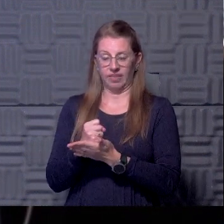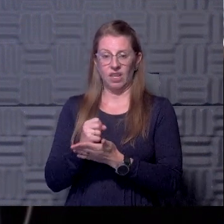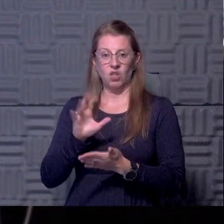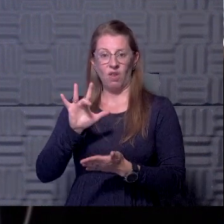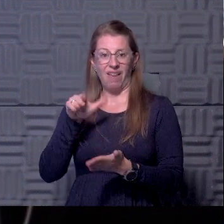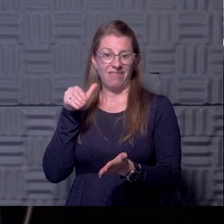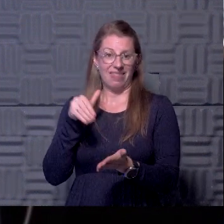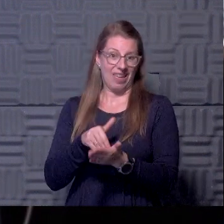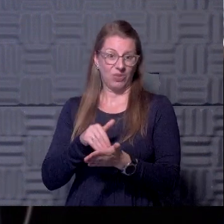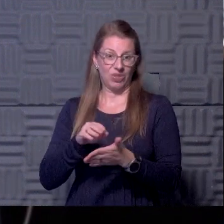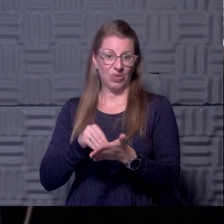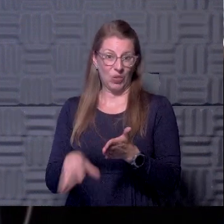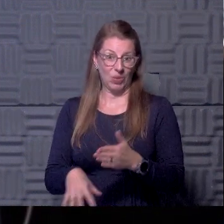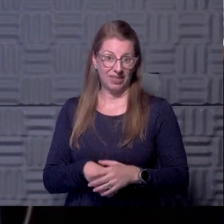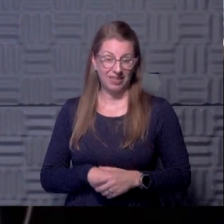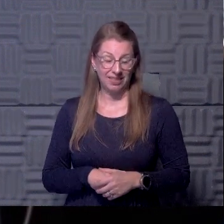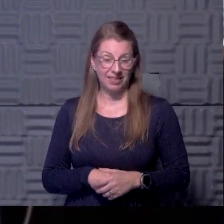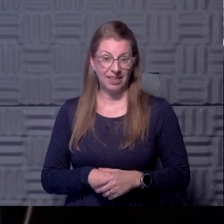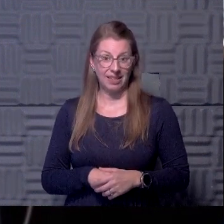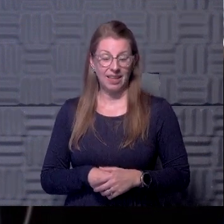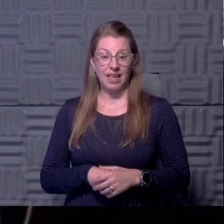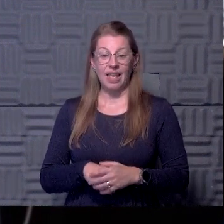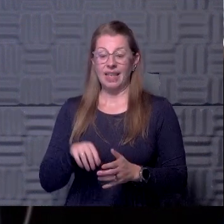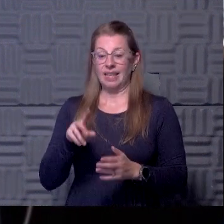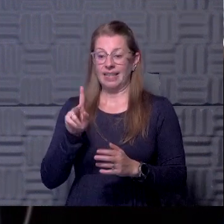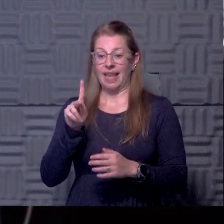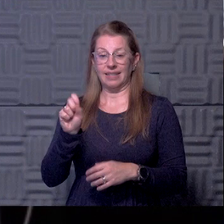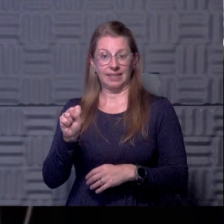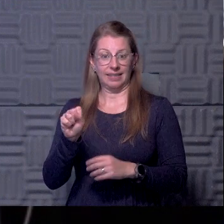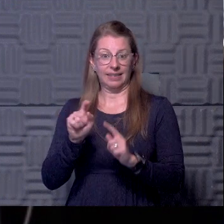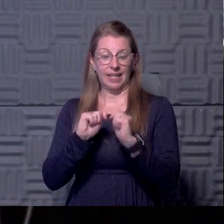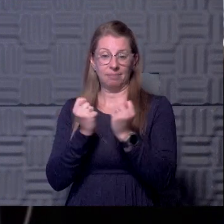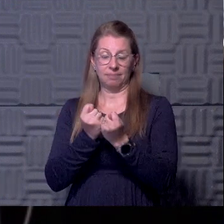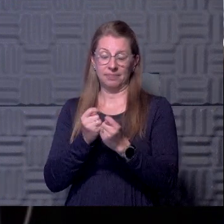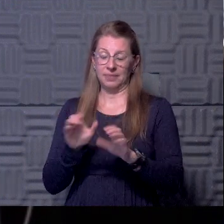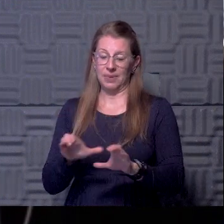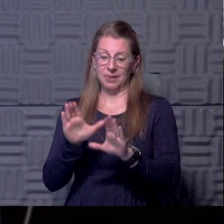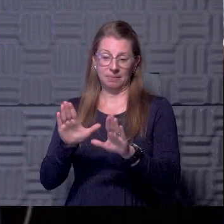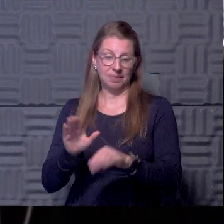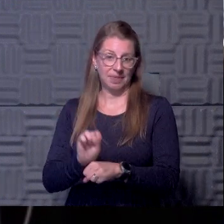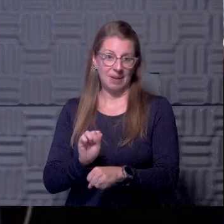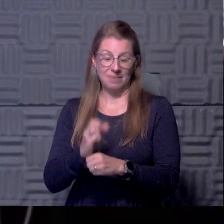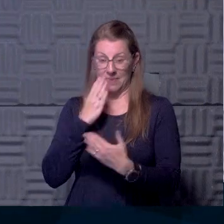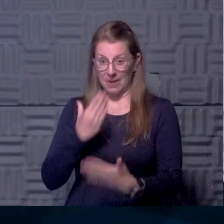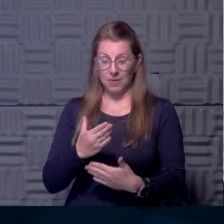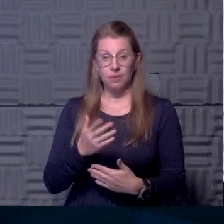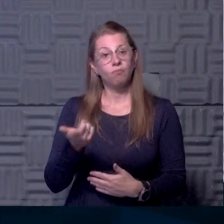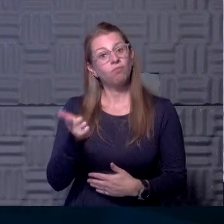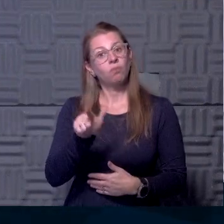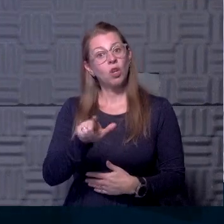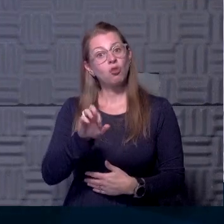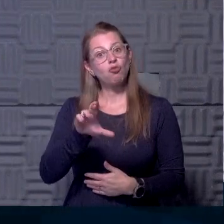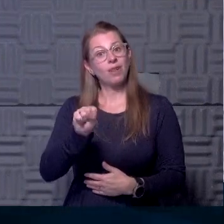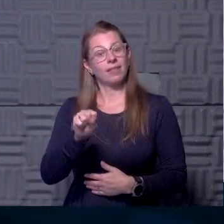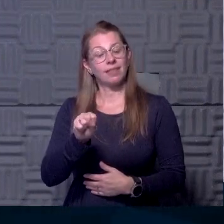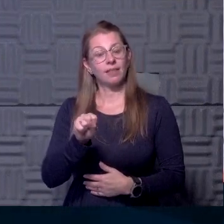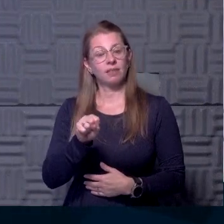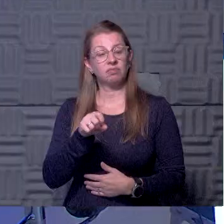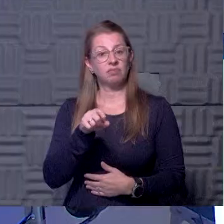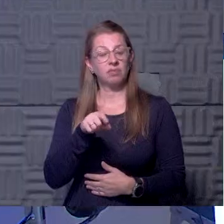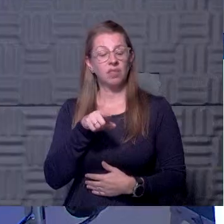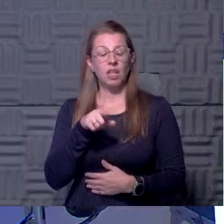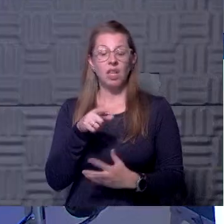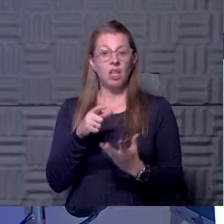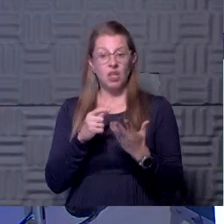,000 students and the team at Kansas has been doing an amazing job. Thank you. Chris Wilson, uh, kind of the